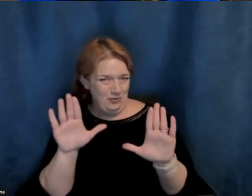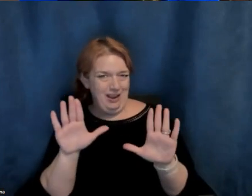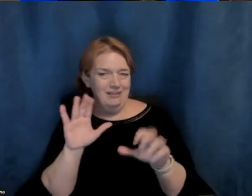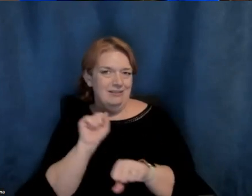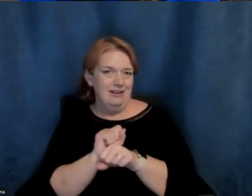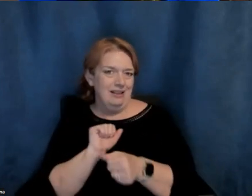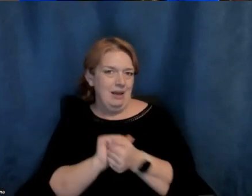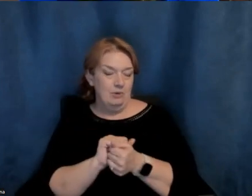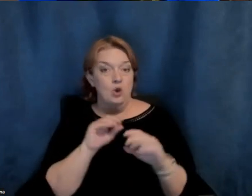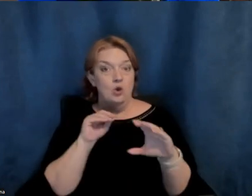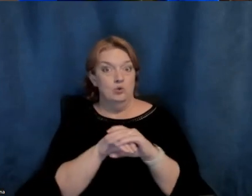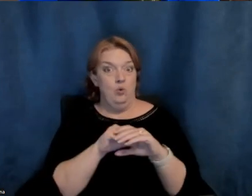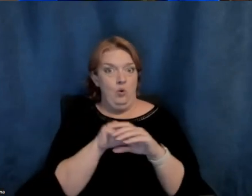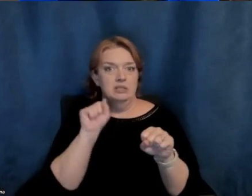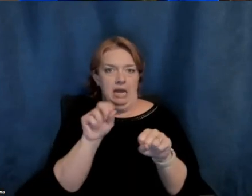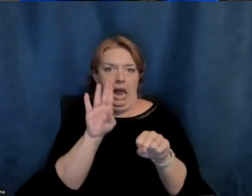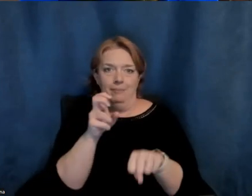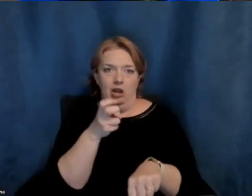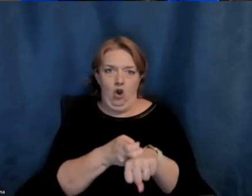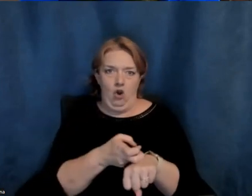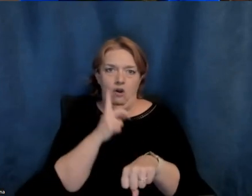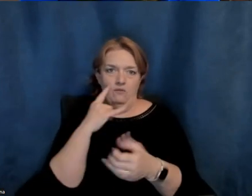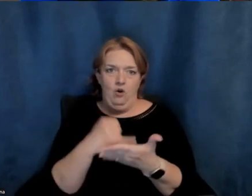for works over time.